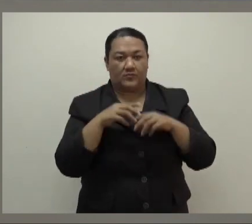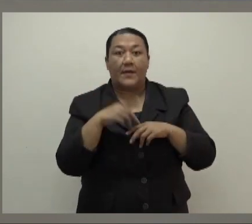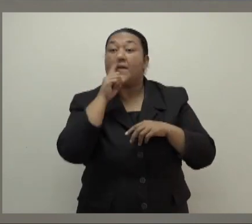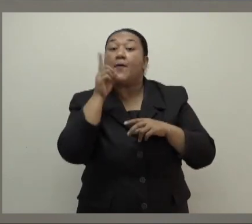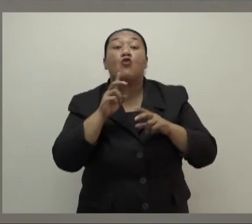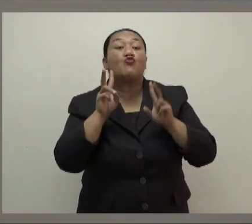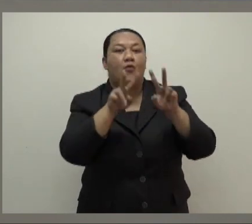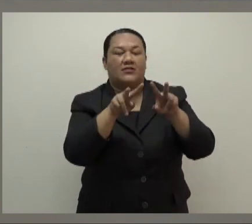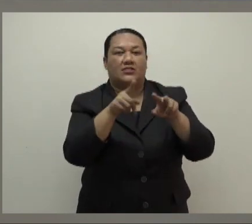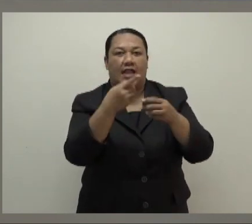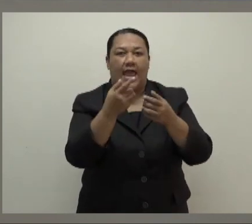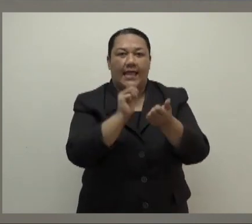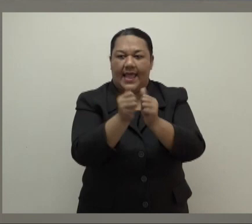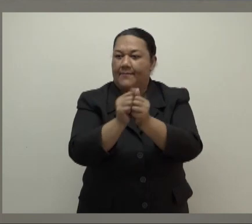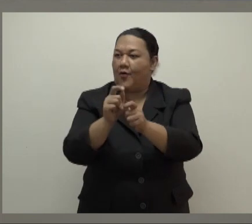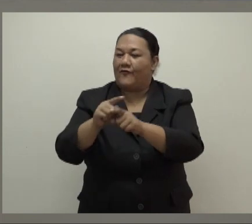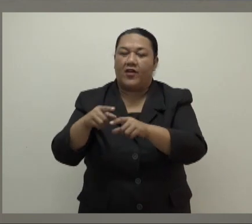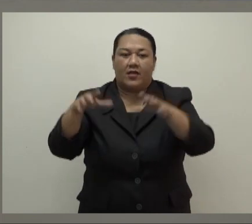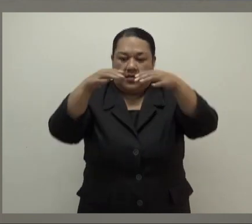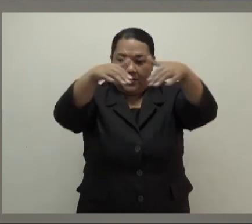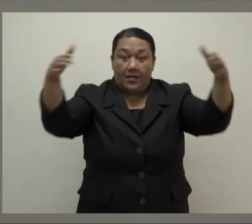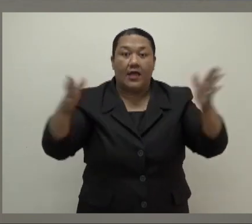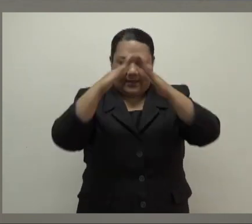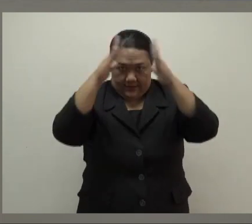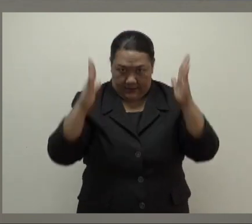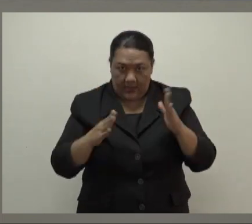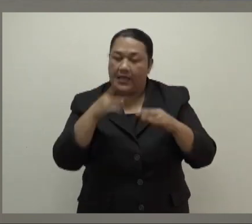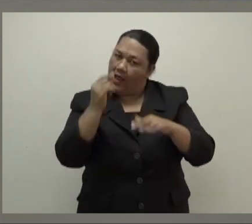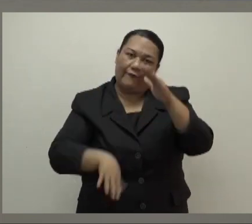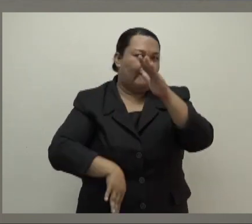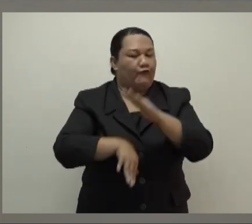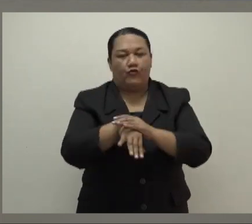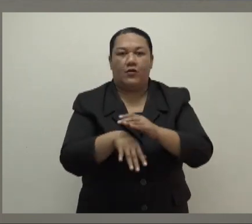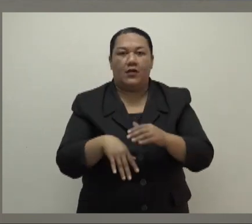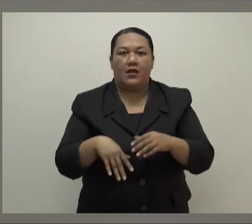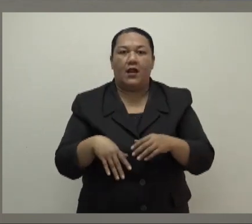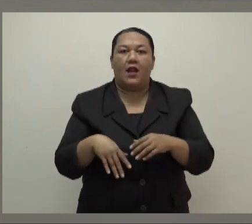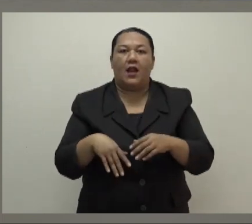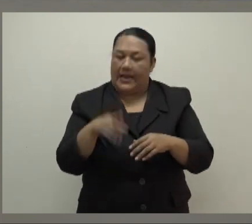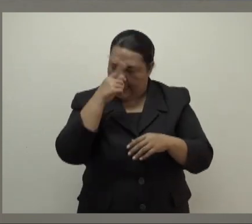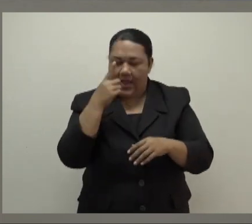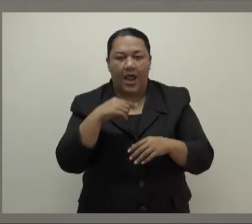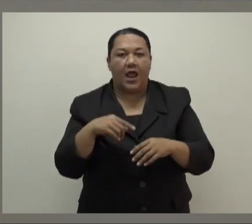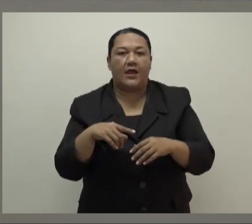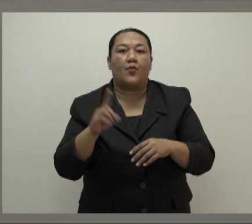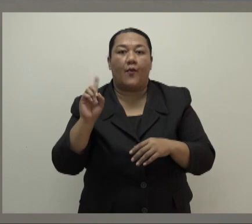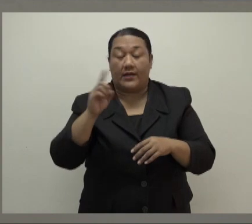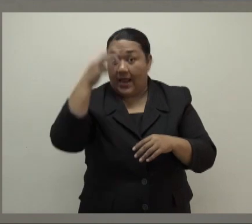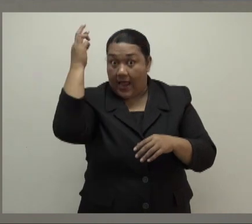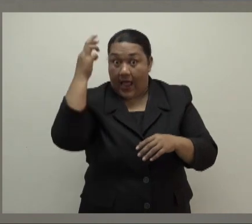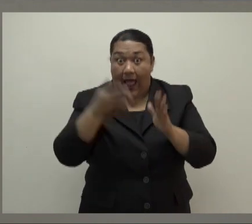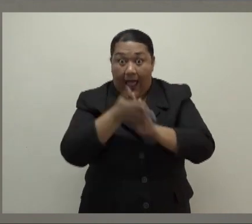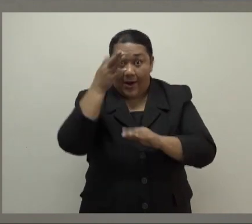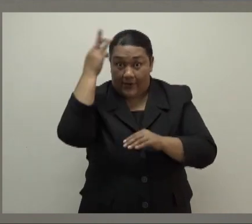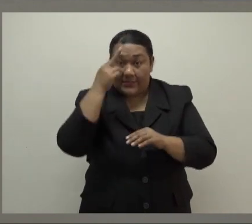venues and places of worship and houses of worship may open at full capacity, with the exception of high-risk businesses, which